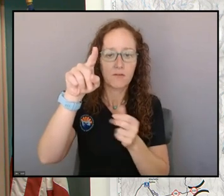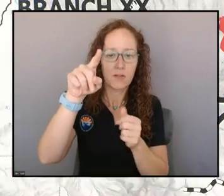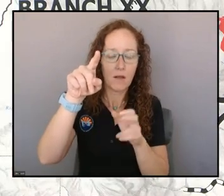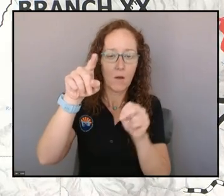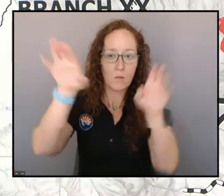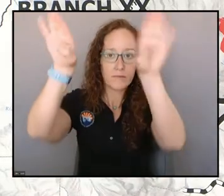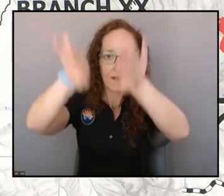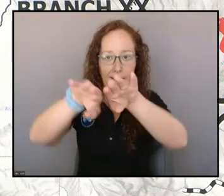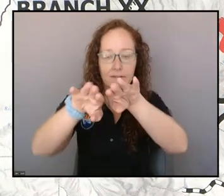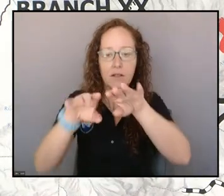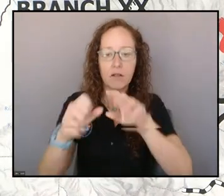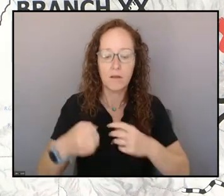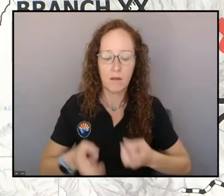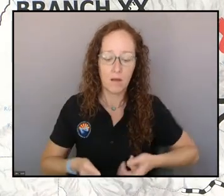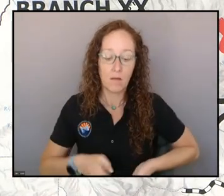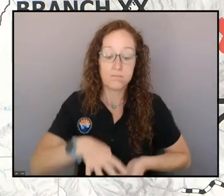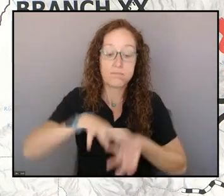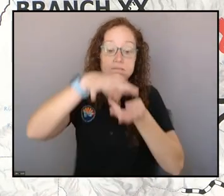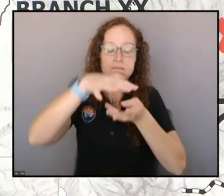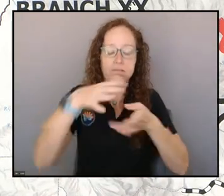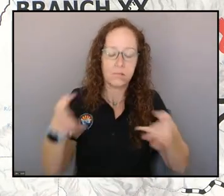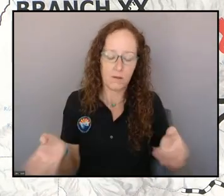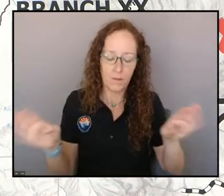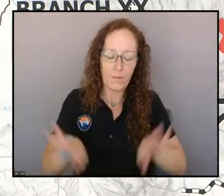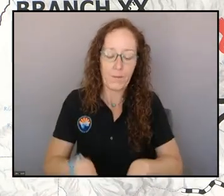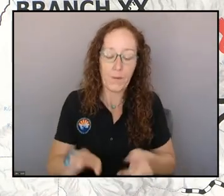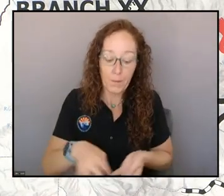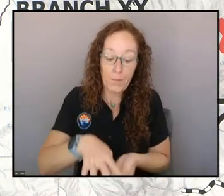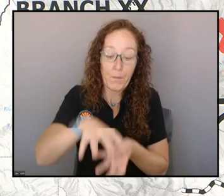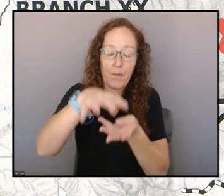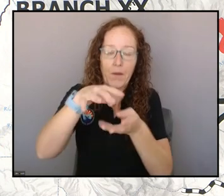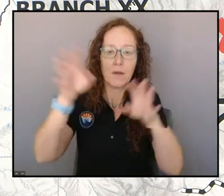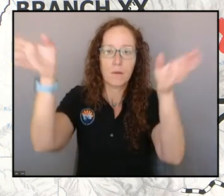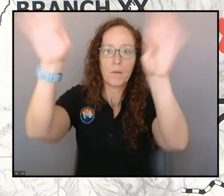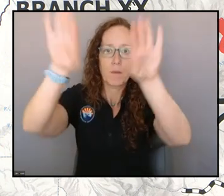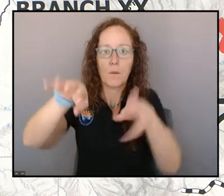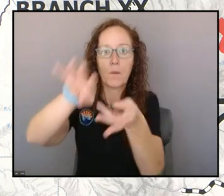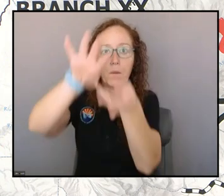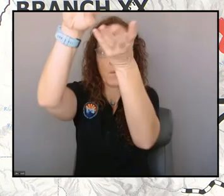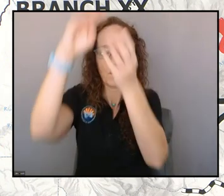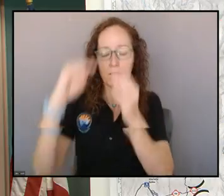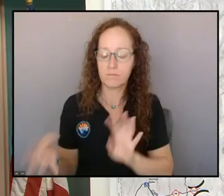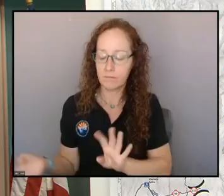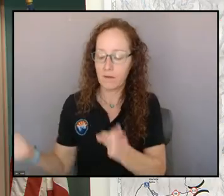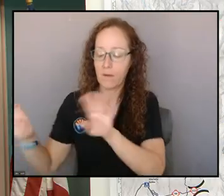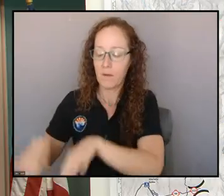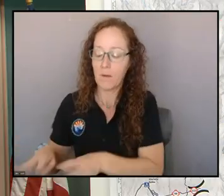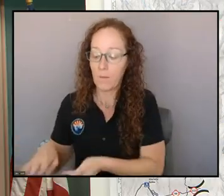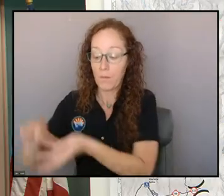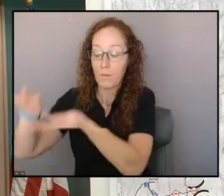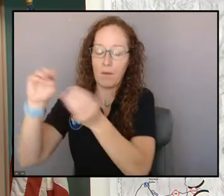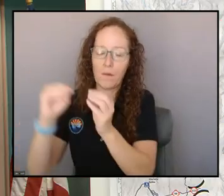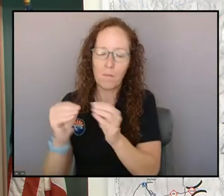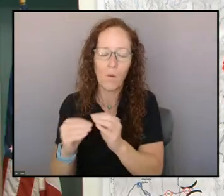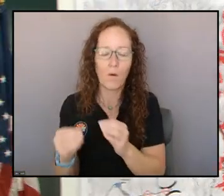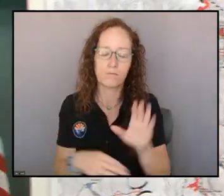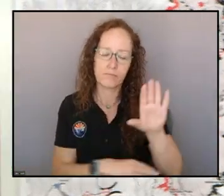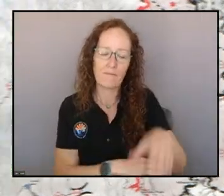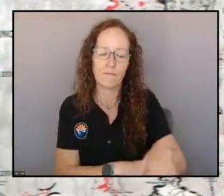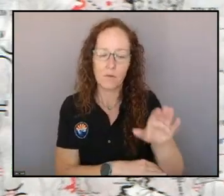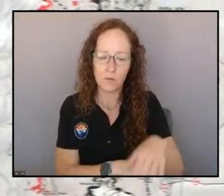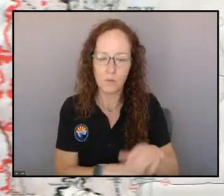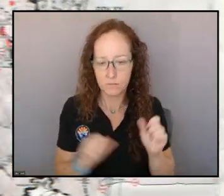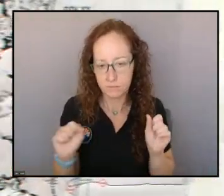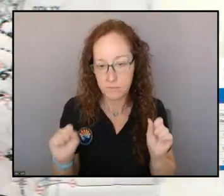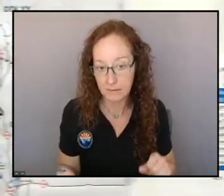good bit of channeling with some of the south winds. They might see some of the more breezy conditions as we go into the afternoon. So, just kind of a look at